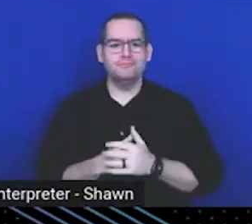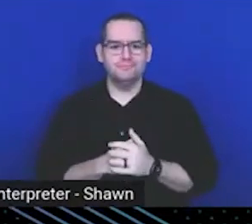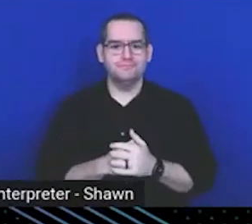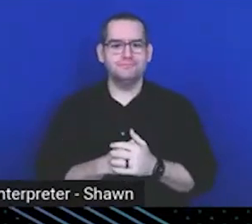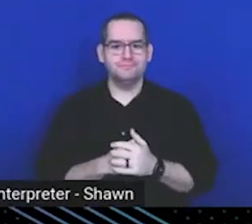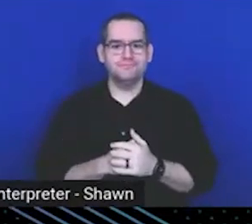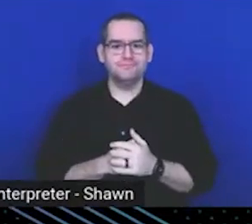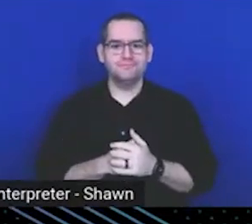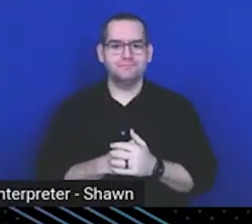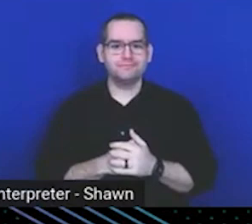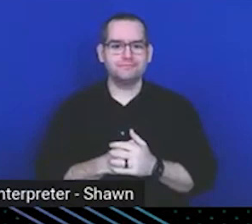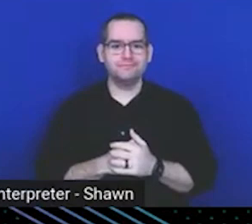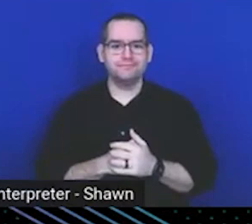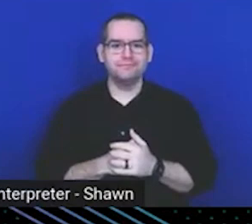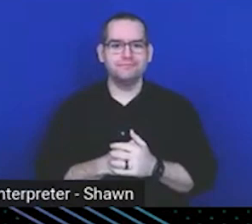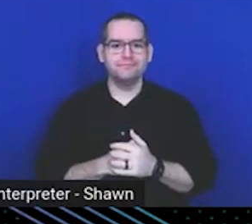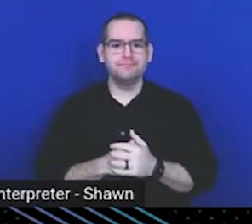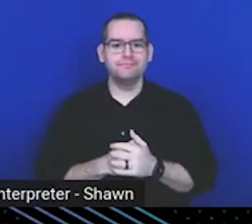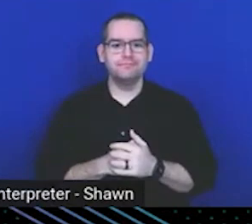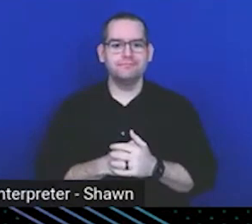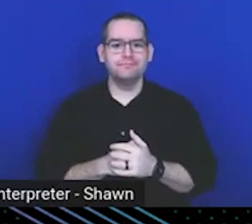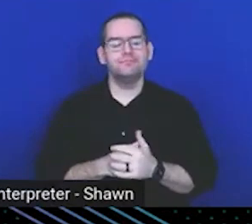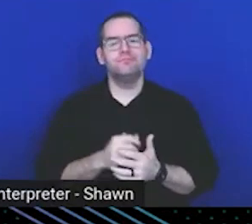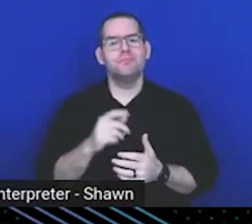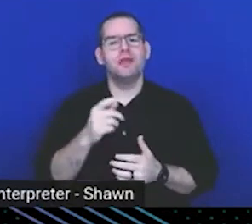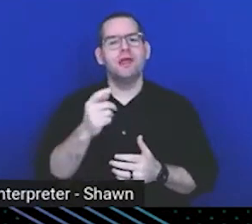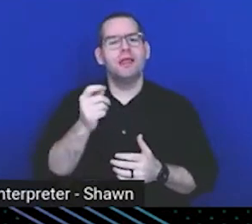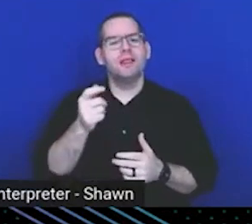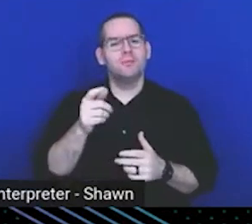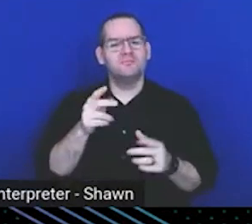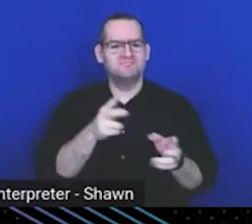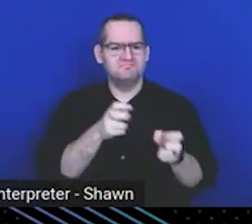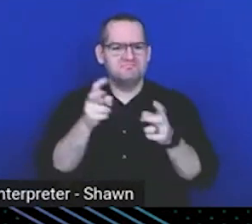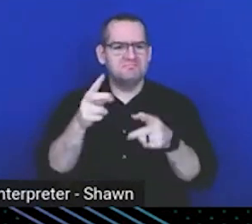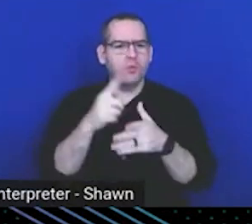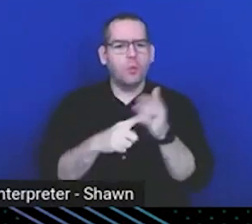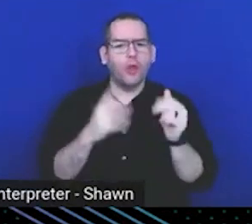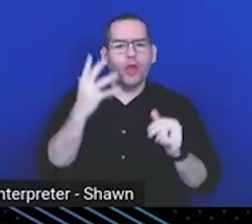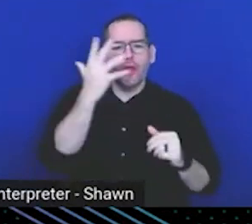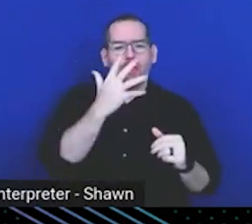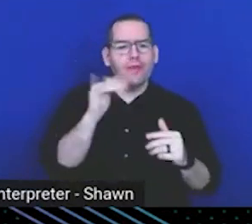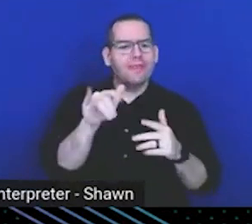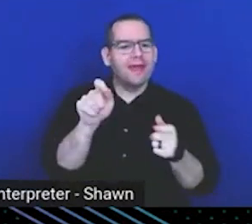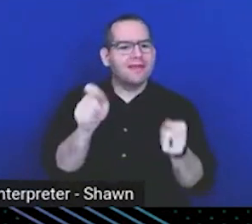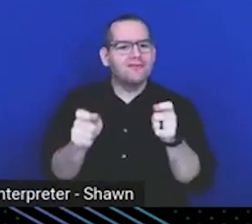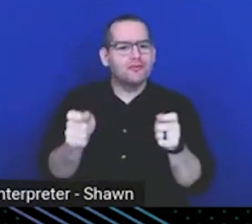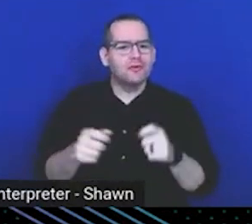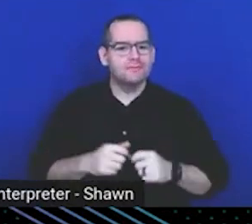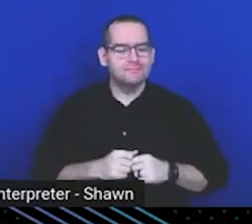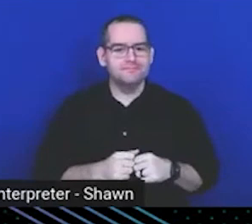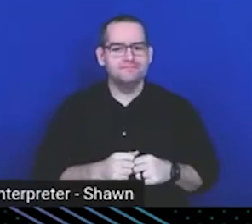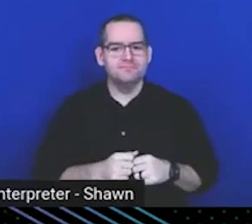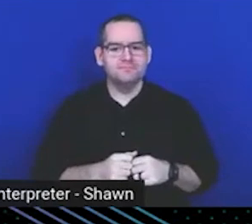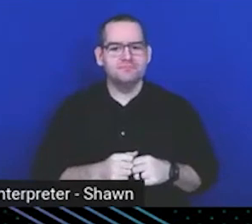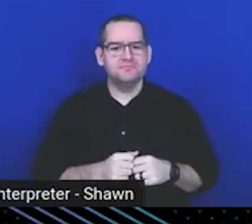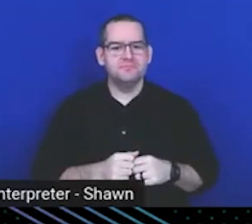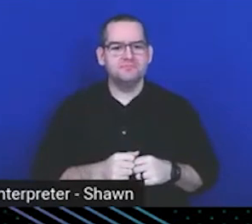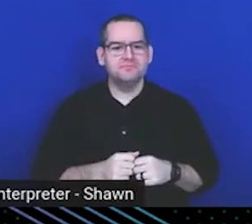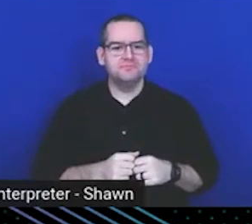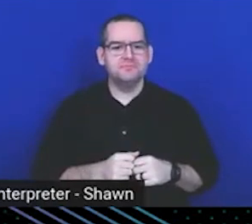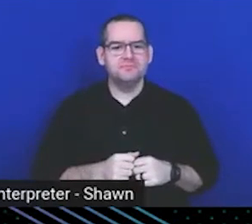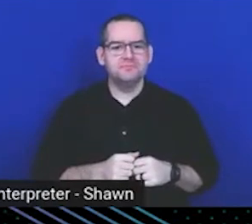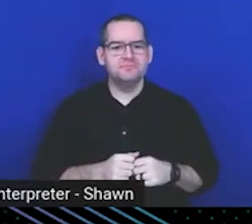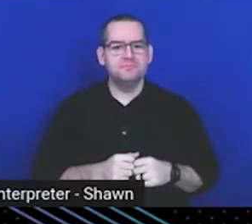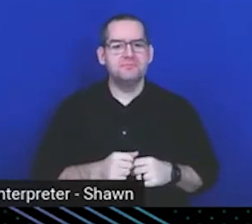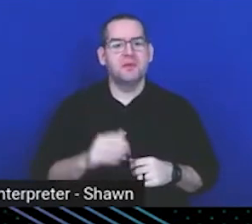And I just have a little snippet of what the configuration might look like here, right? And we'll come back to this. I'm going to pop into a live